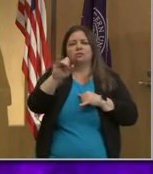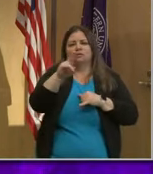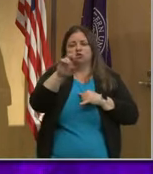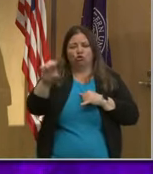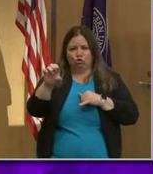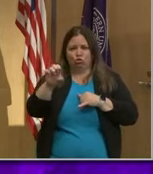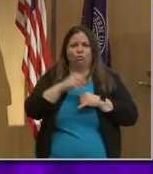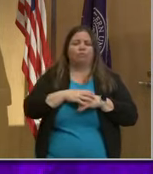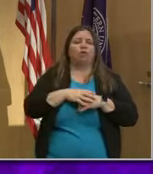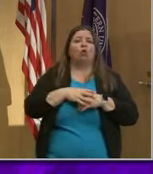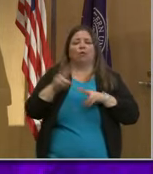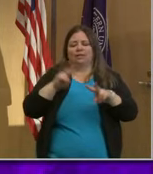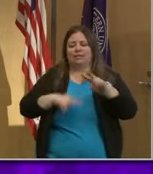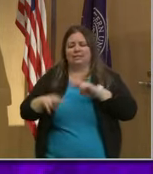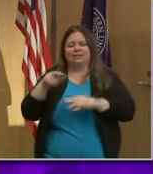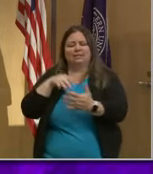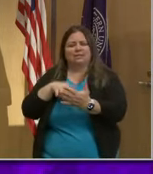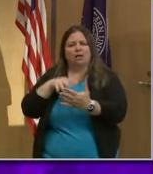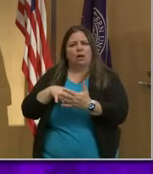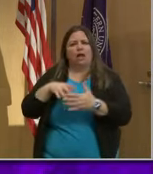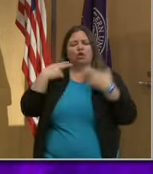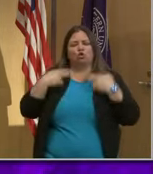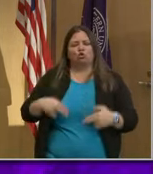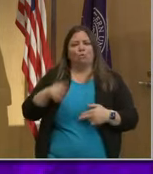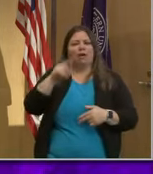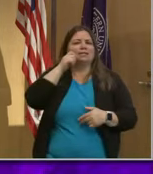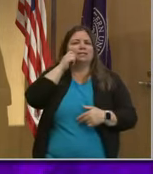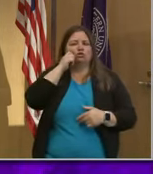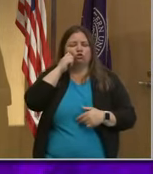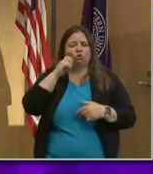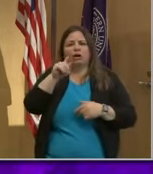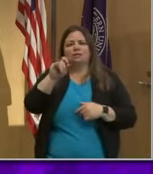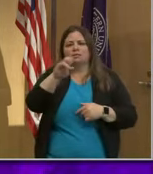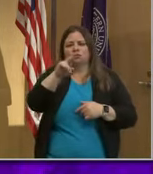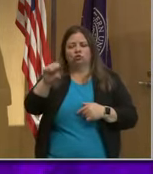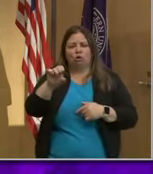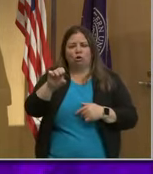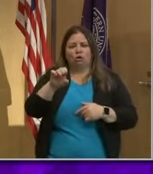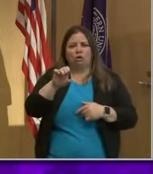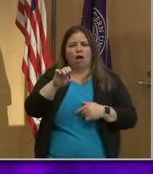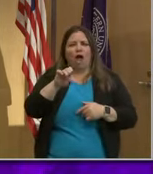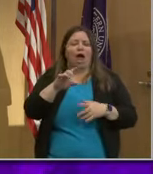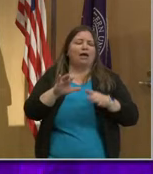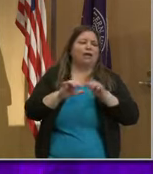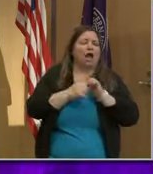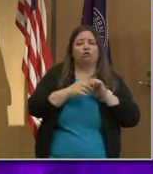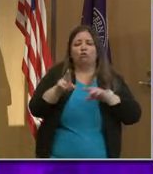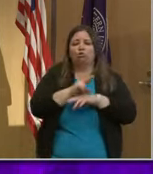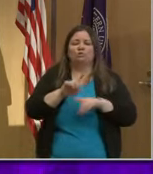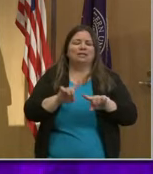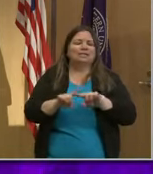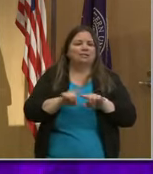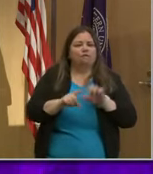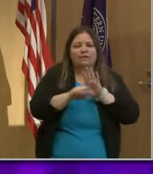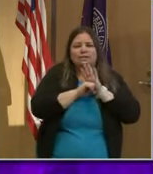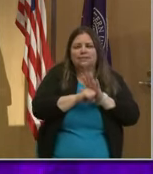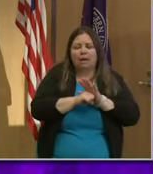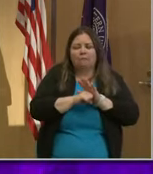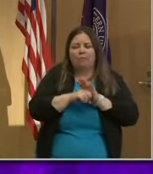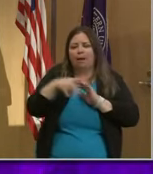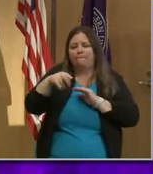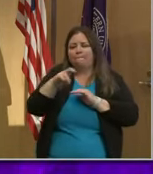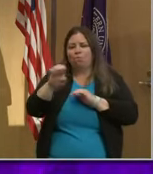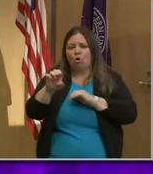primary human tissues, and learning how to embed different kinds of sensors, sampling probes, fluidics into these